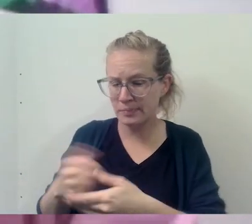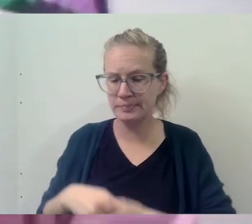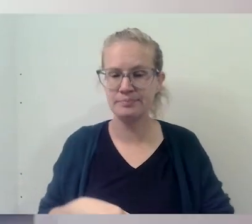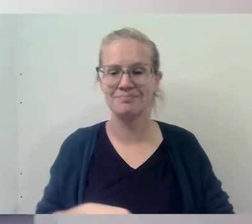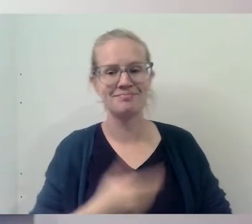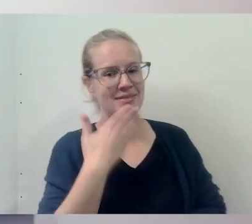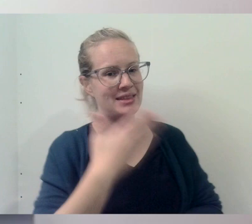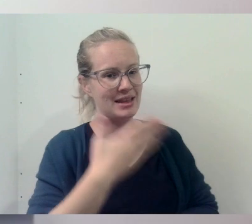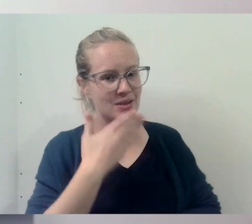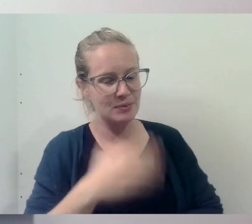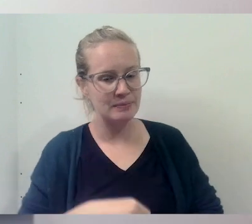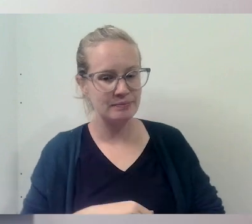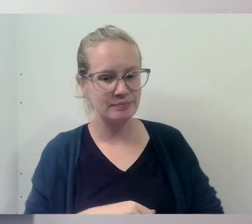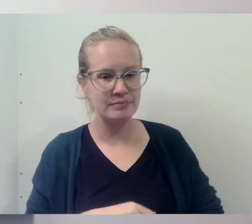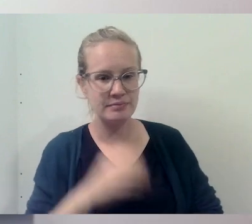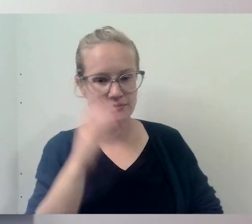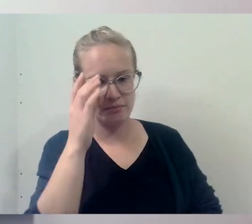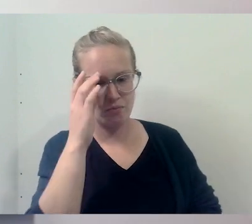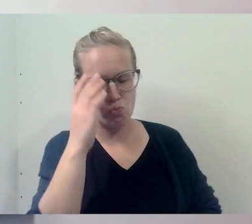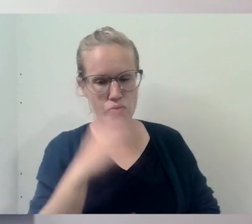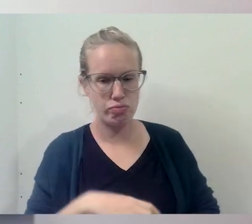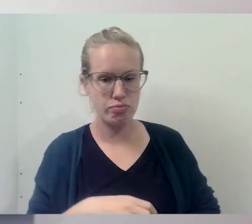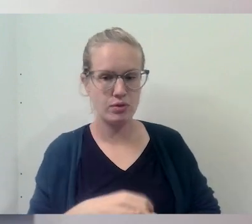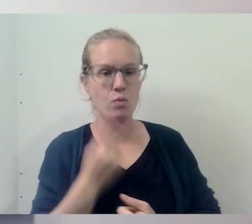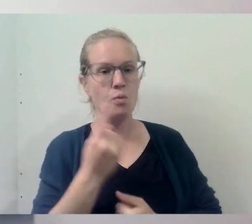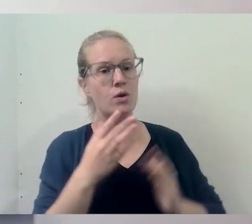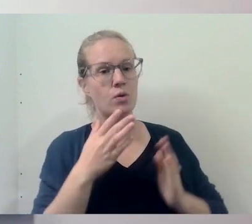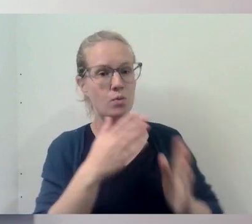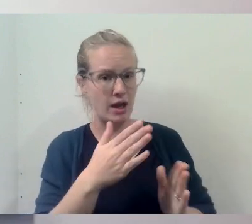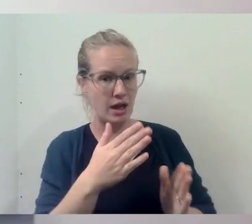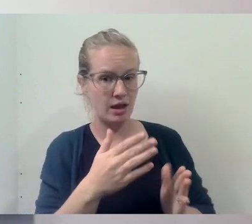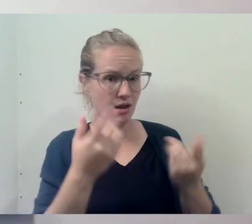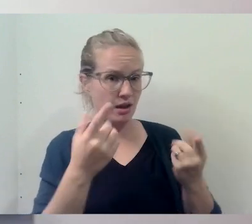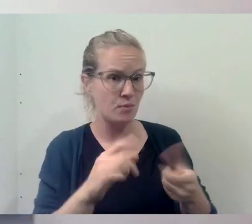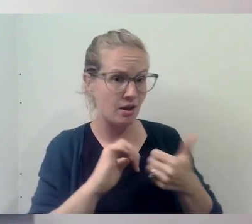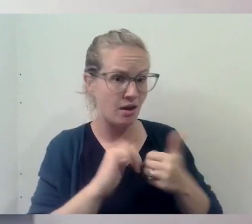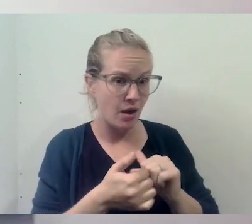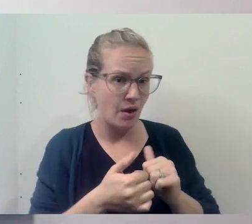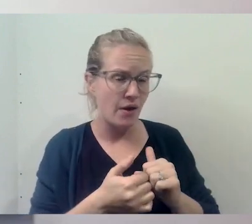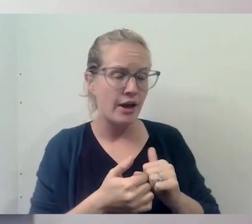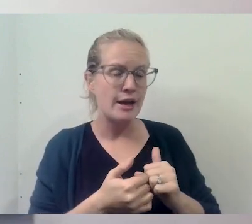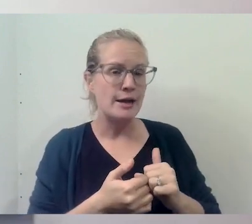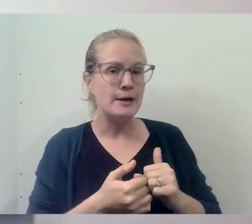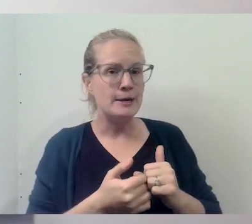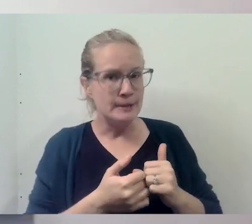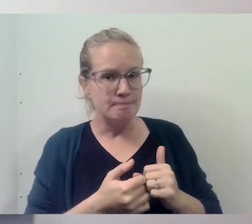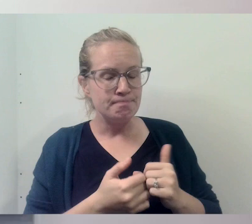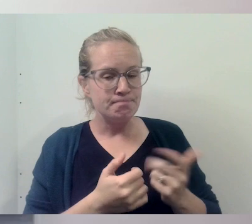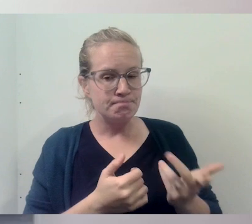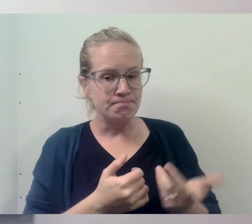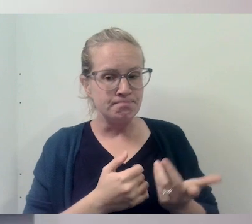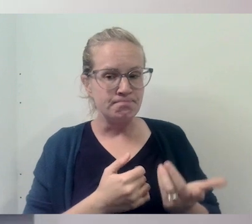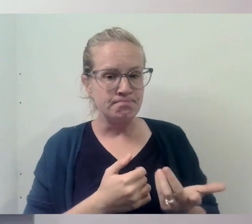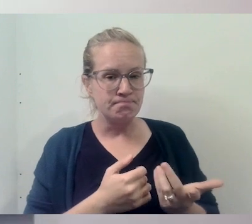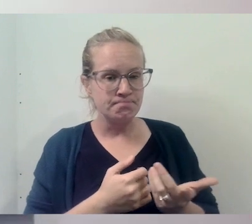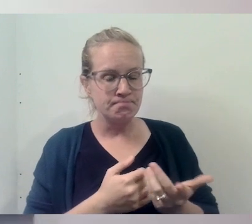Thank you, Anthony. Well, one of the ways that I do that is that